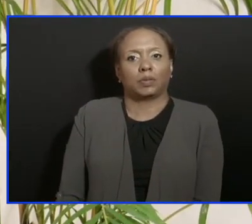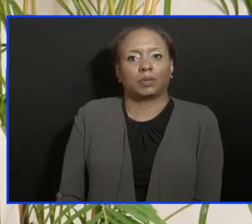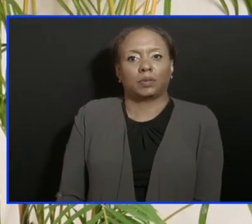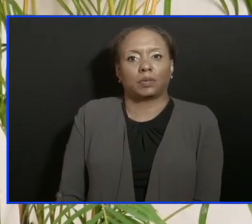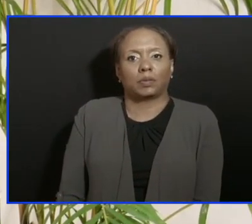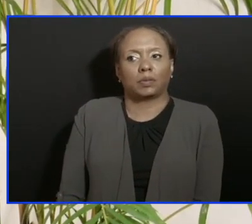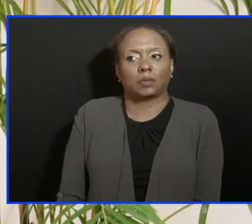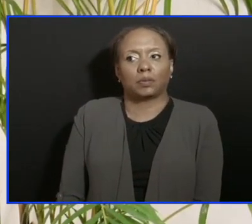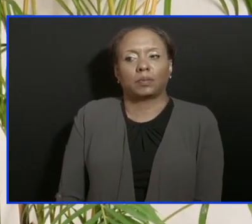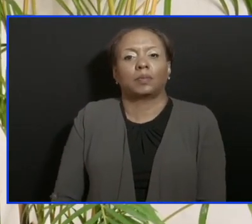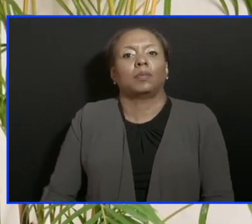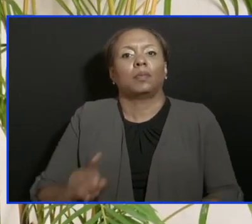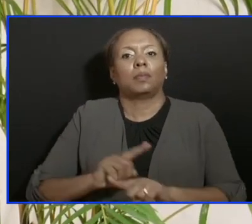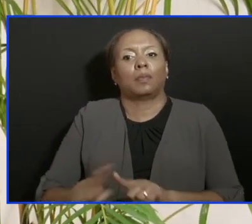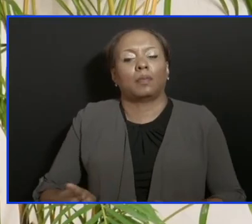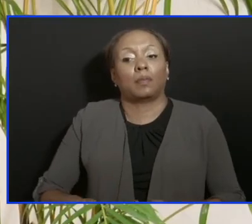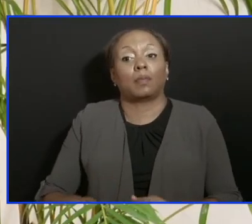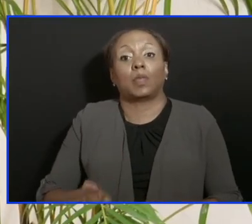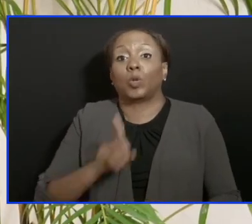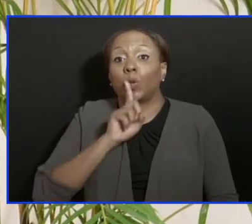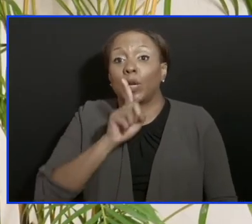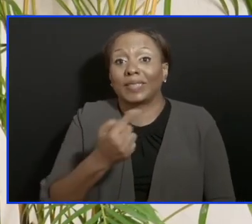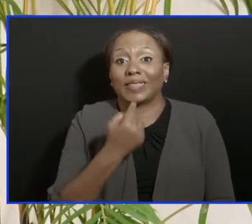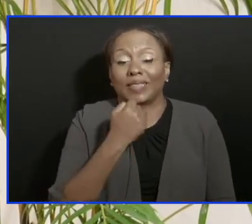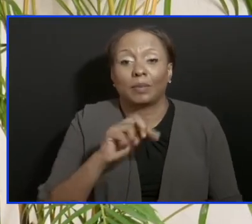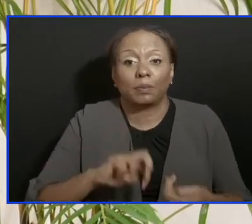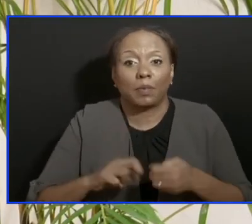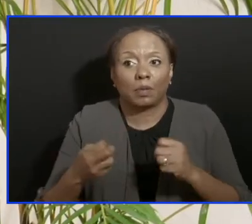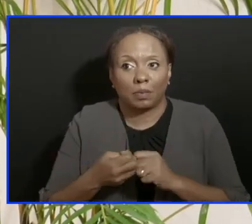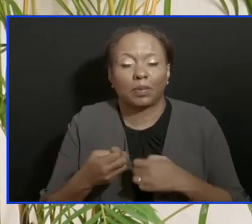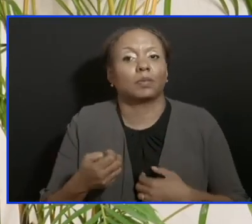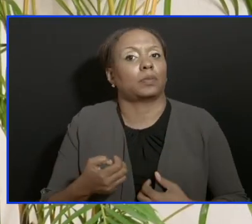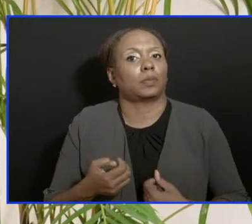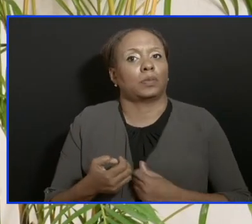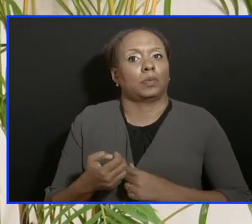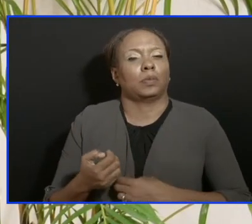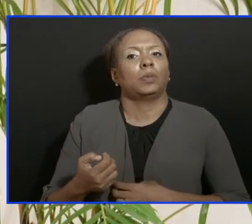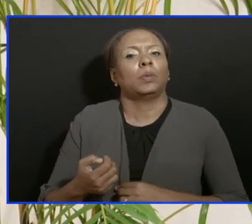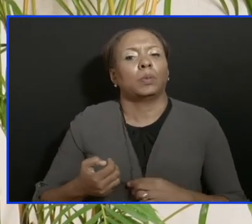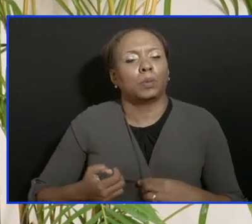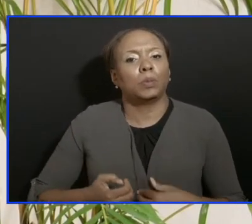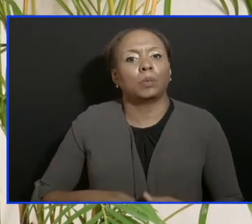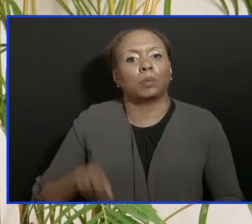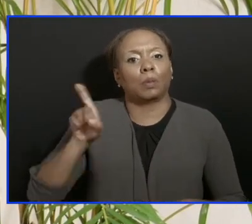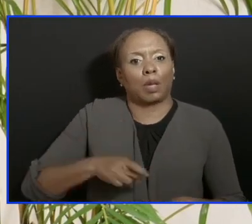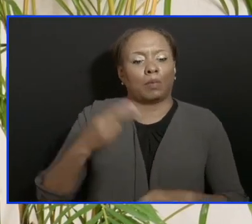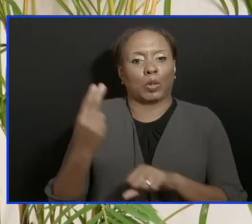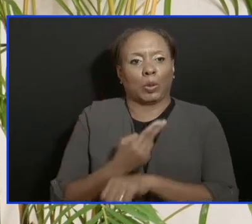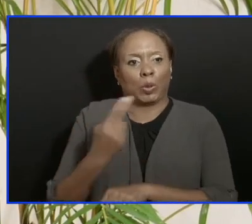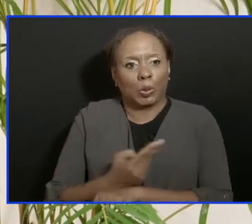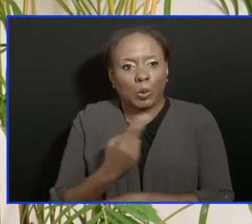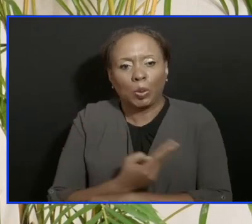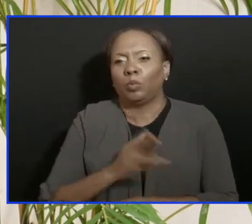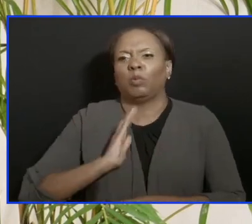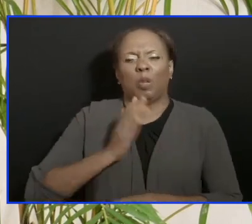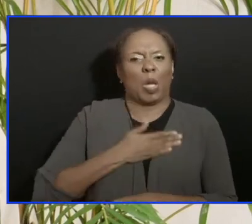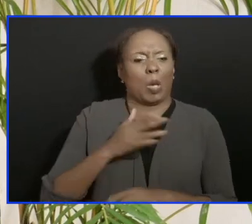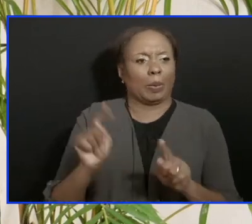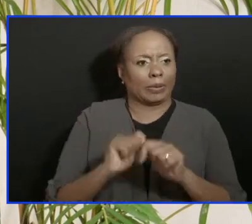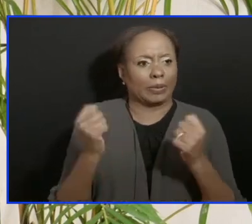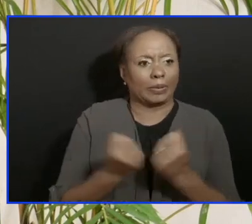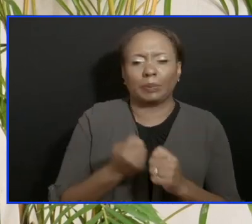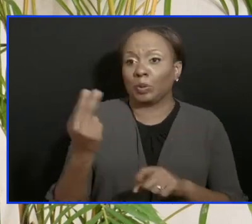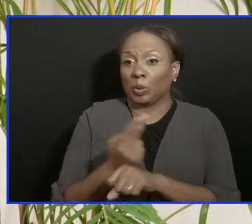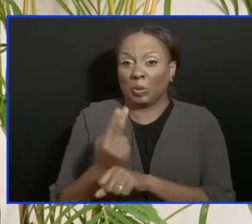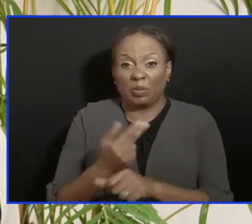what is confronting us right now is something that cannot wait. And we have to utilize the resources that we